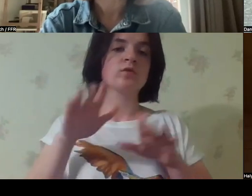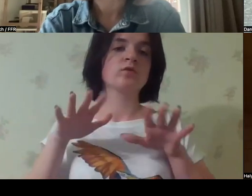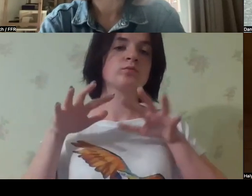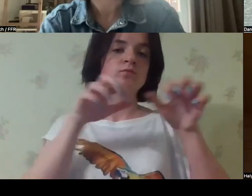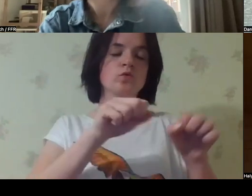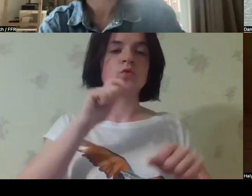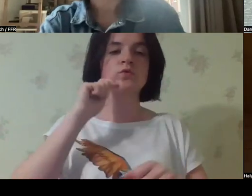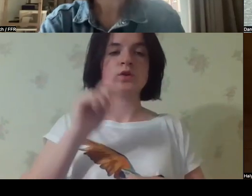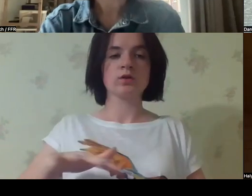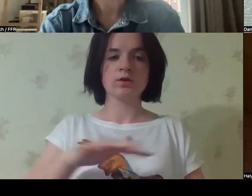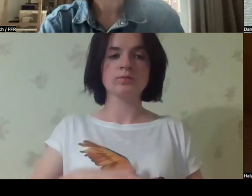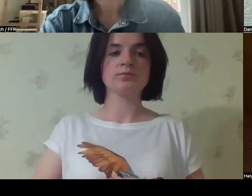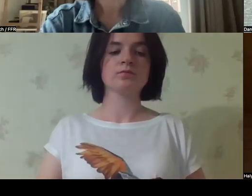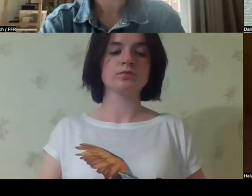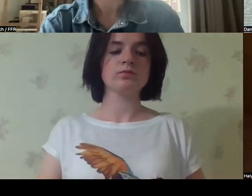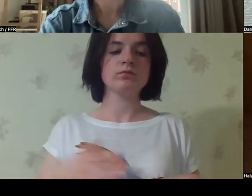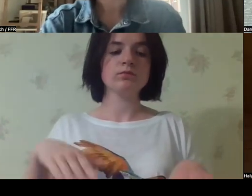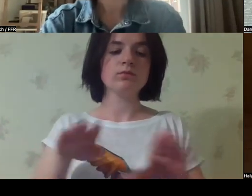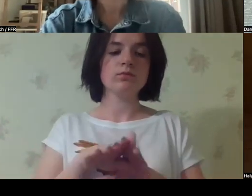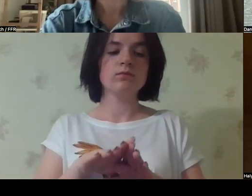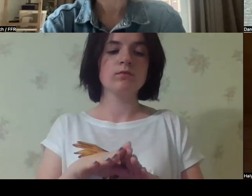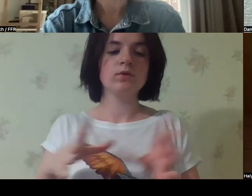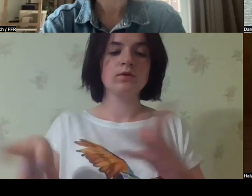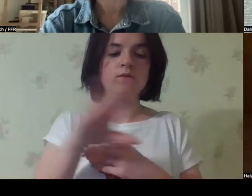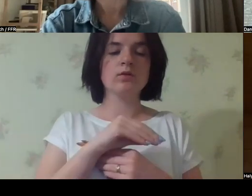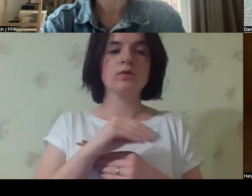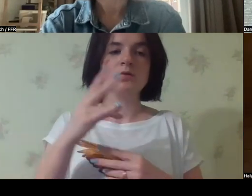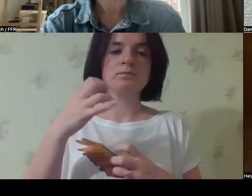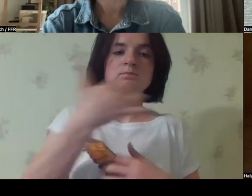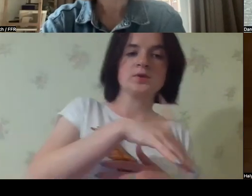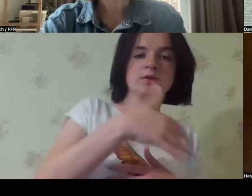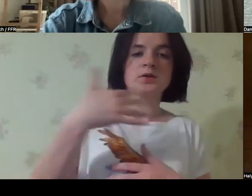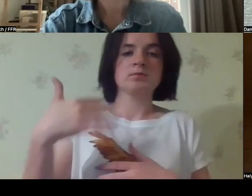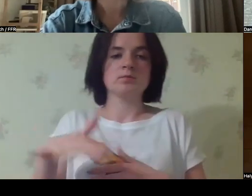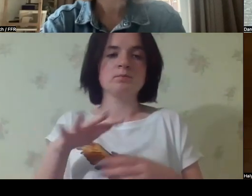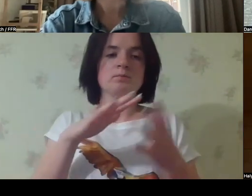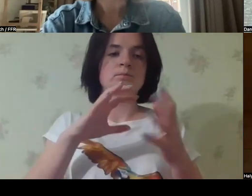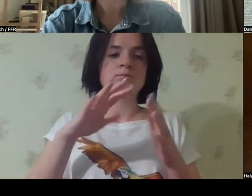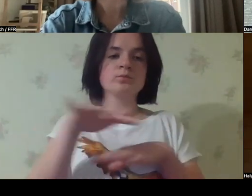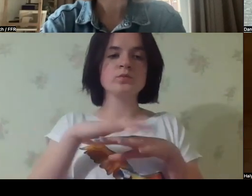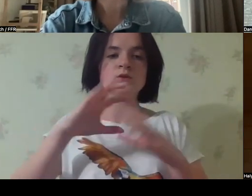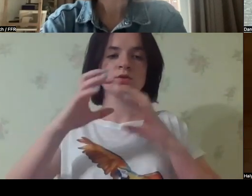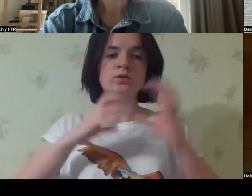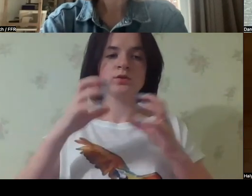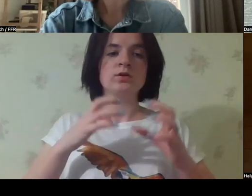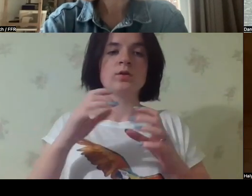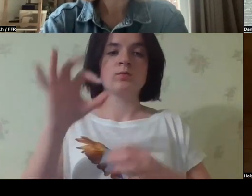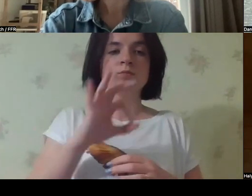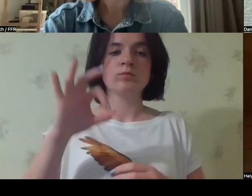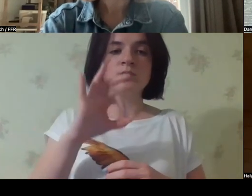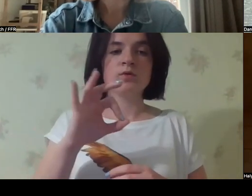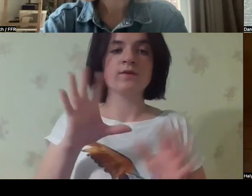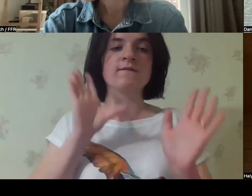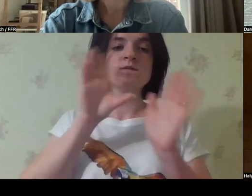one year after the full-scale invasion. So we have this 50-50 impression. International community